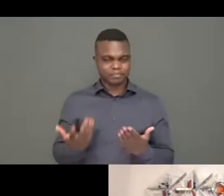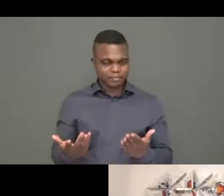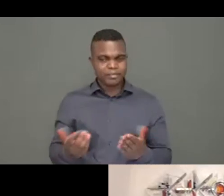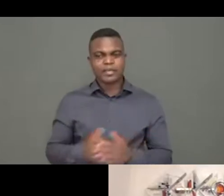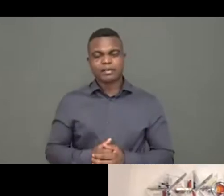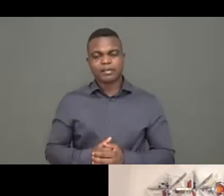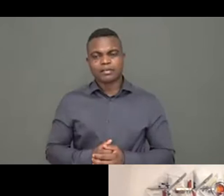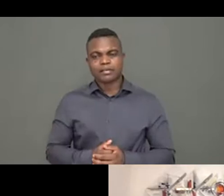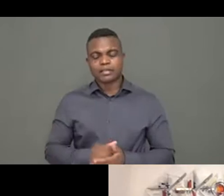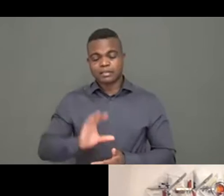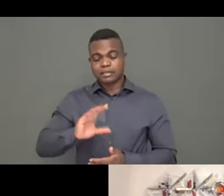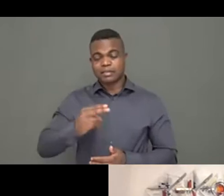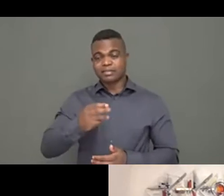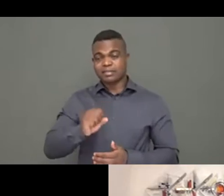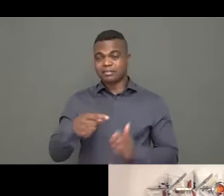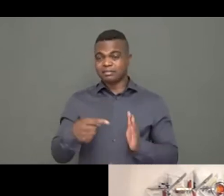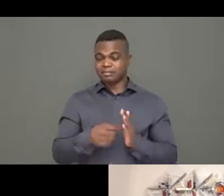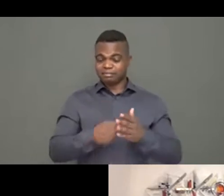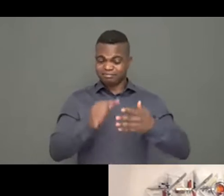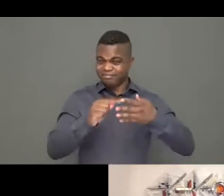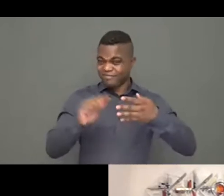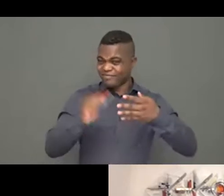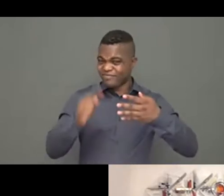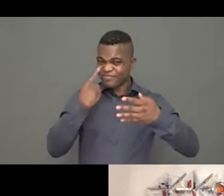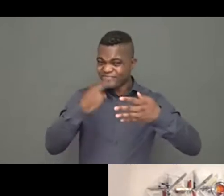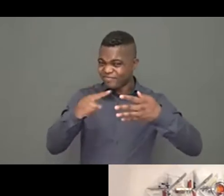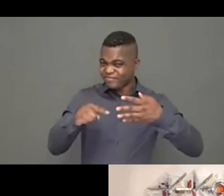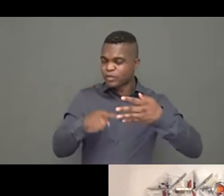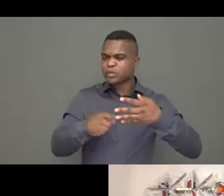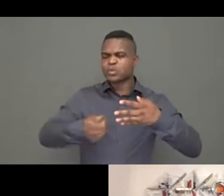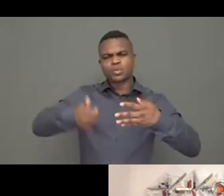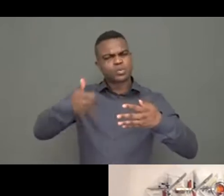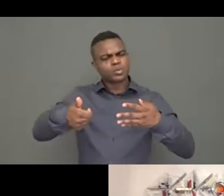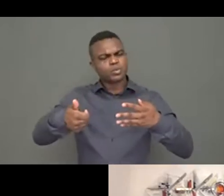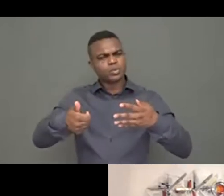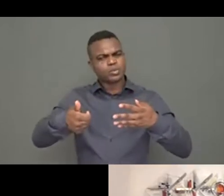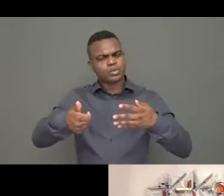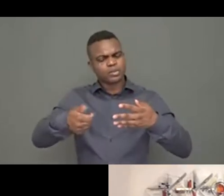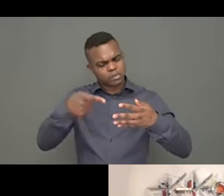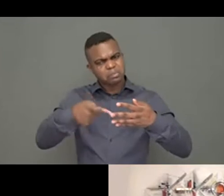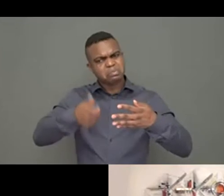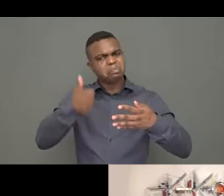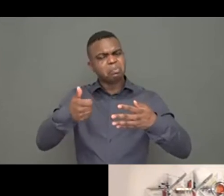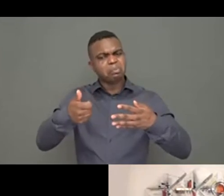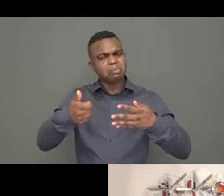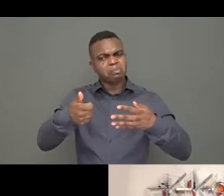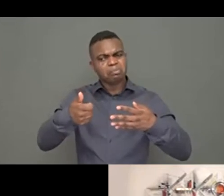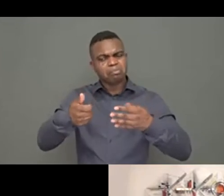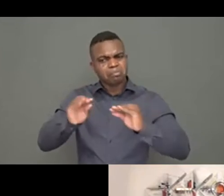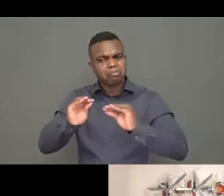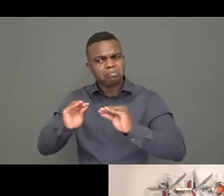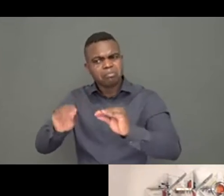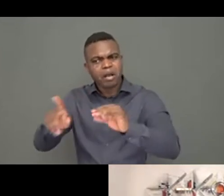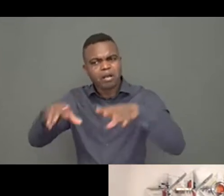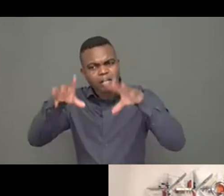process is made in a way that it is accessible to anyone, any organization. Okay,